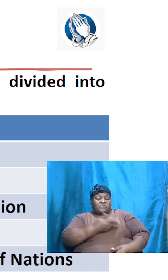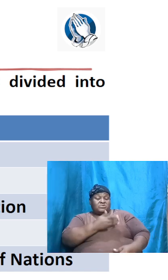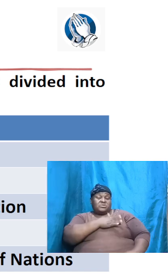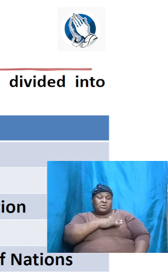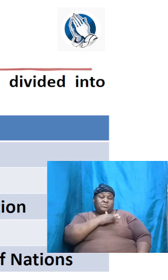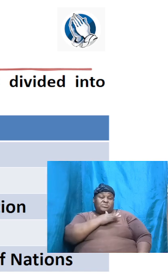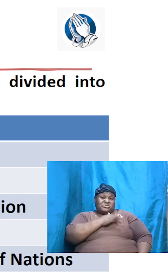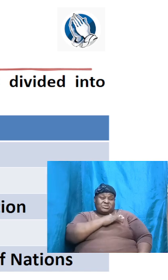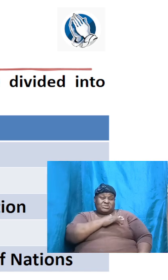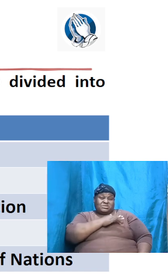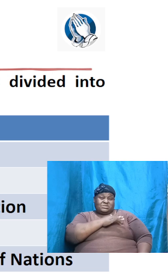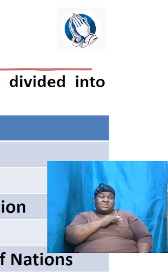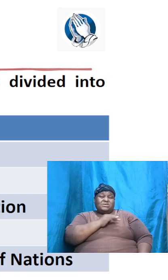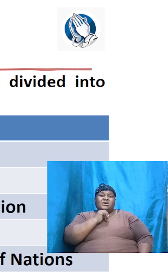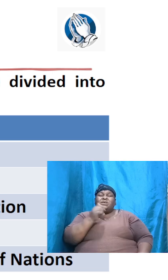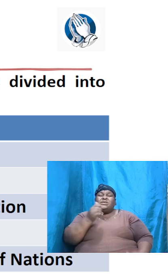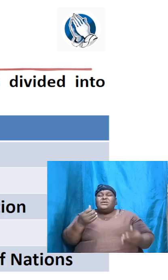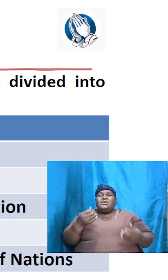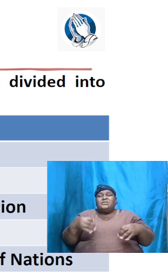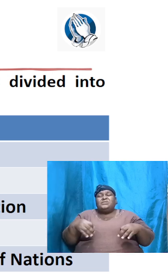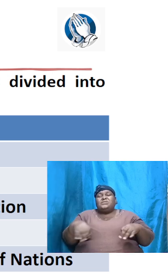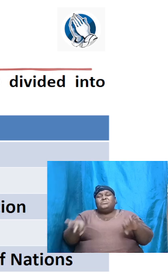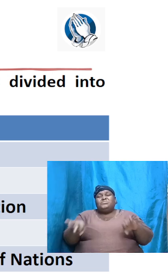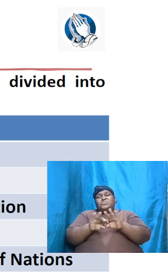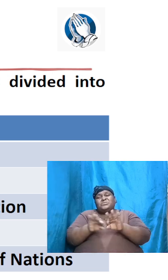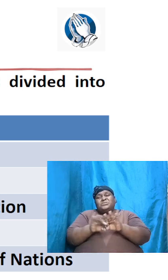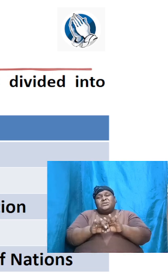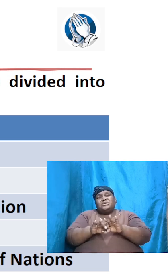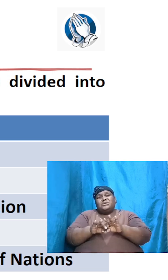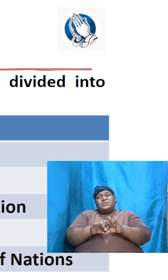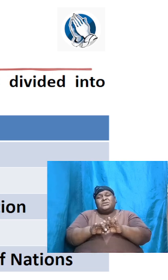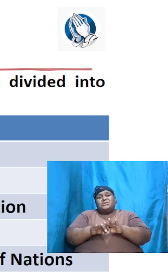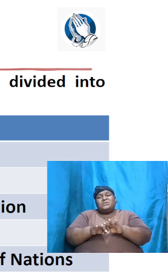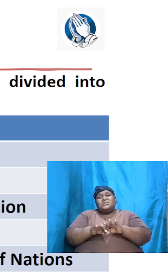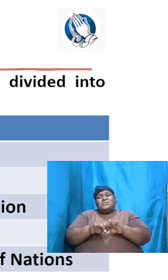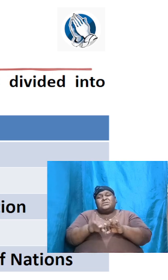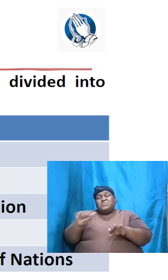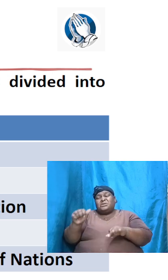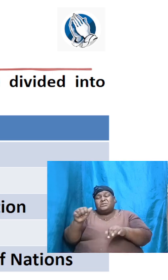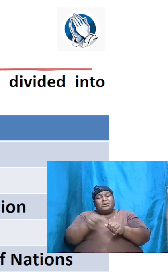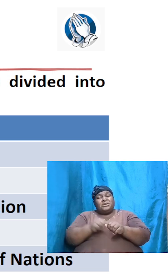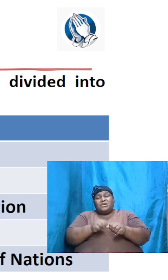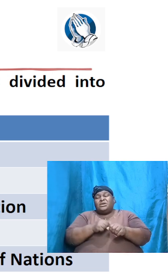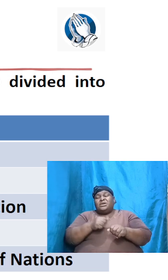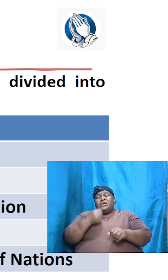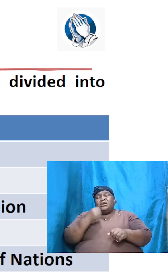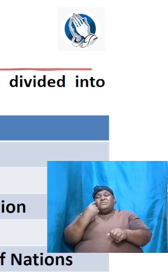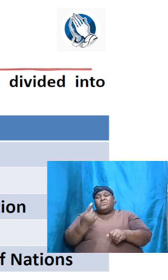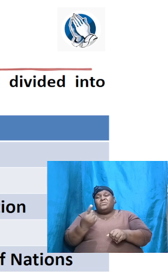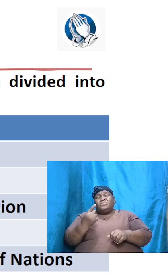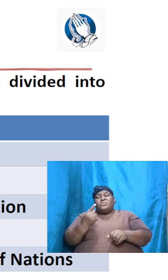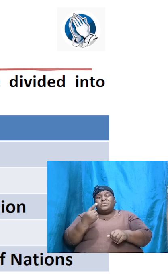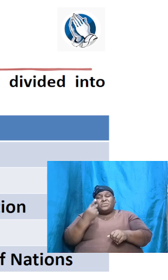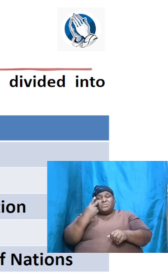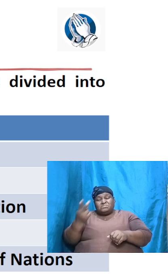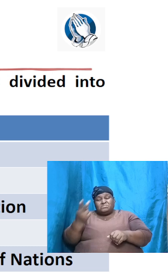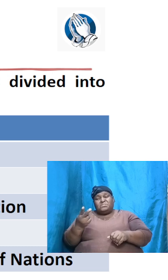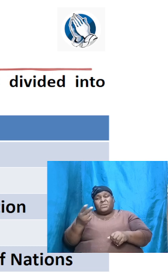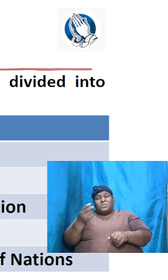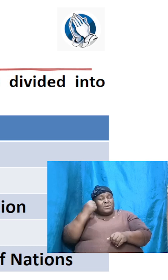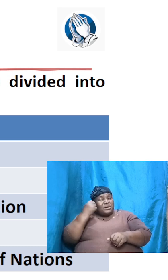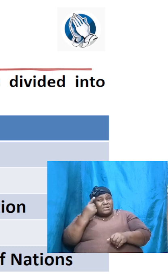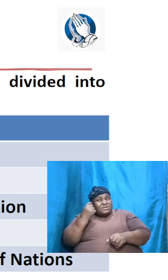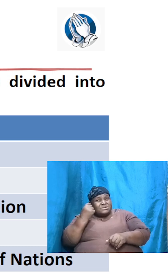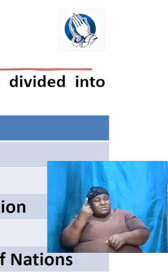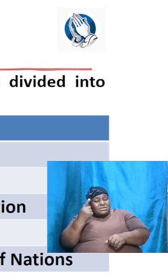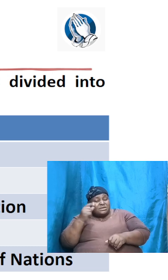it is not necessarily everyone looking into the book of Genesis will break it down in this